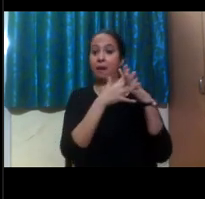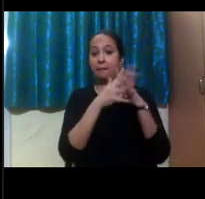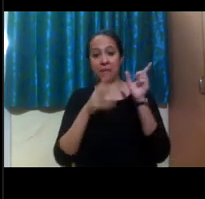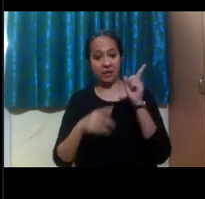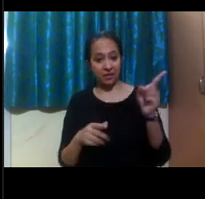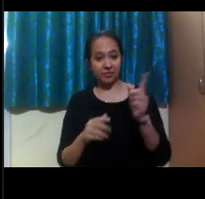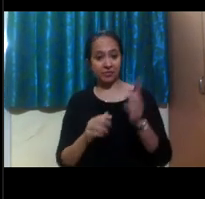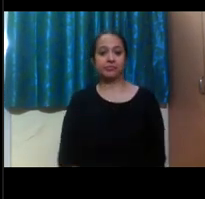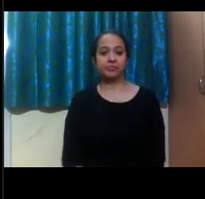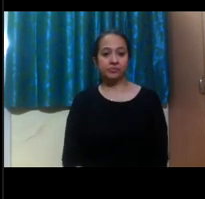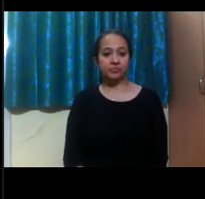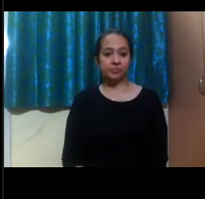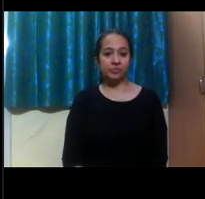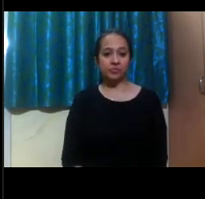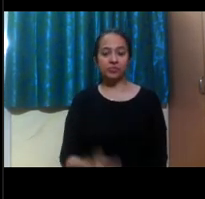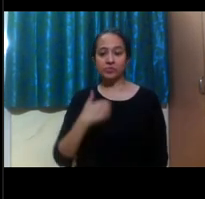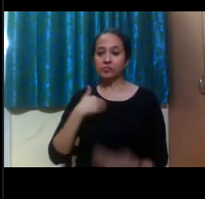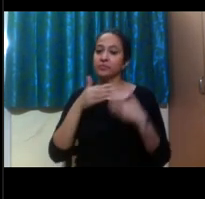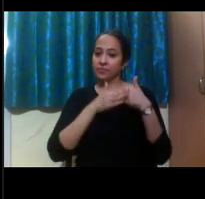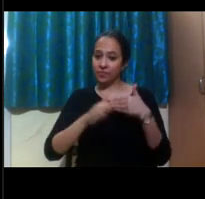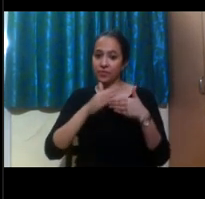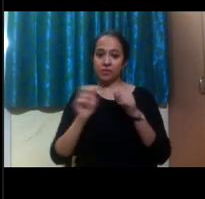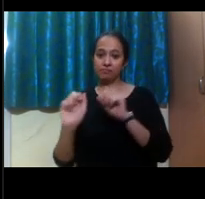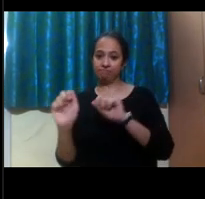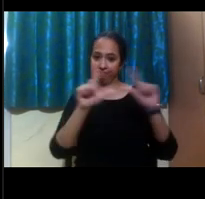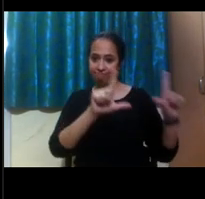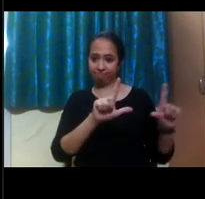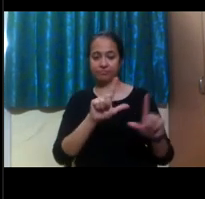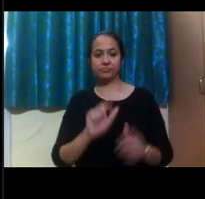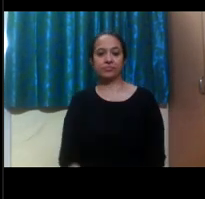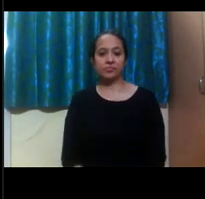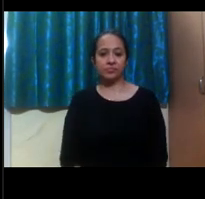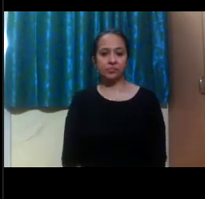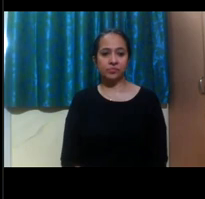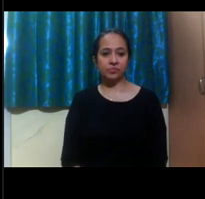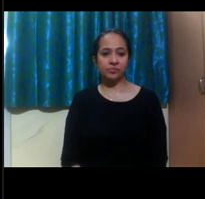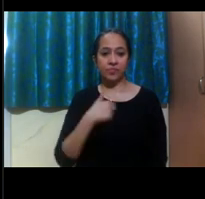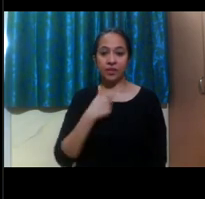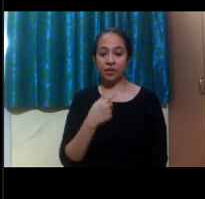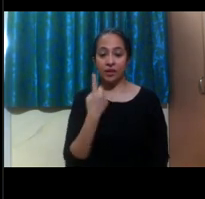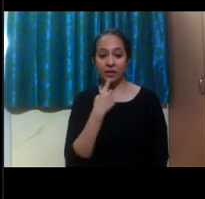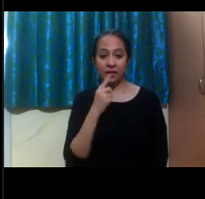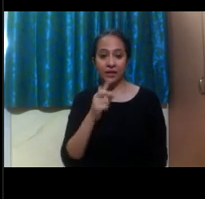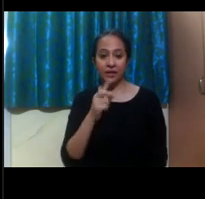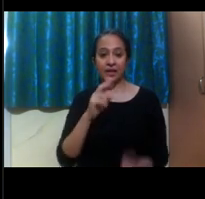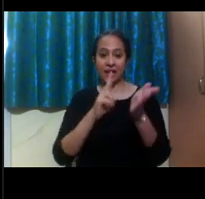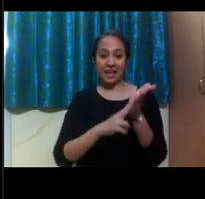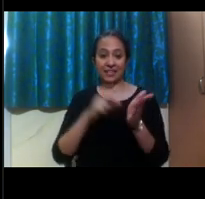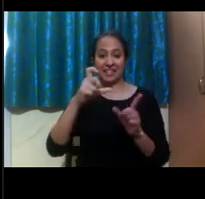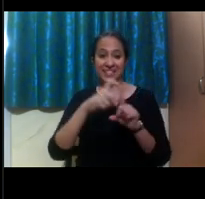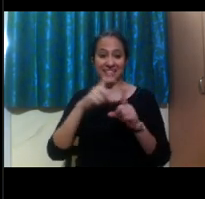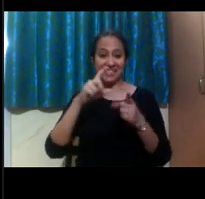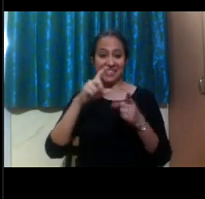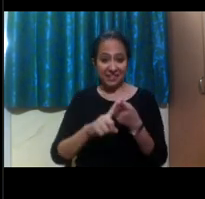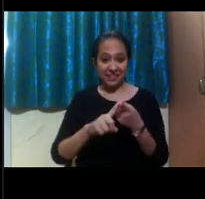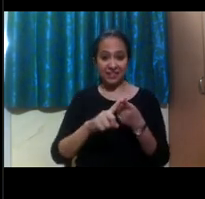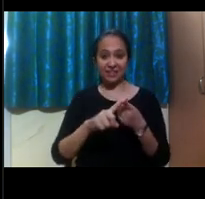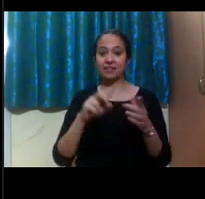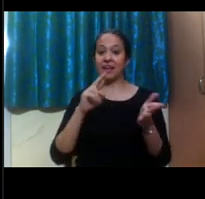So I will you can continue to the next slide. Yep. I'll use the word NCDE and clearinghouse